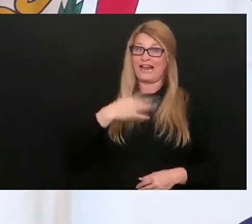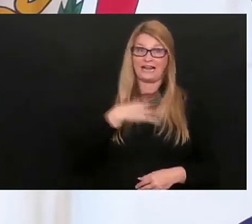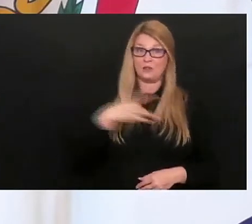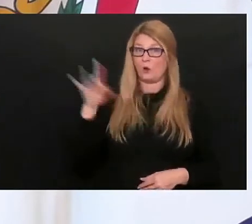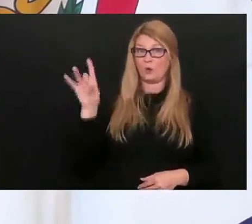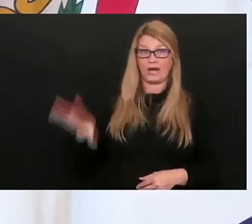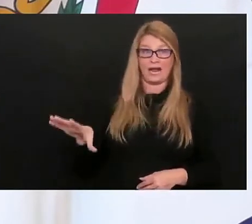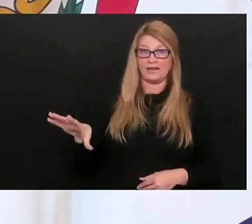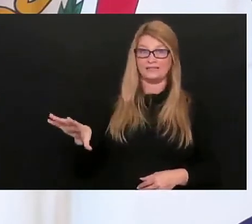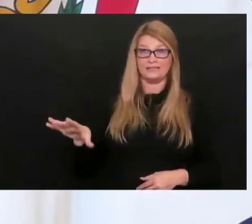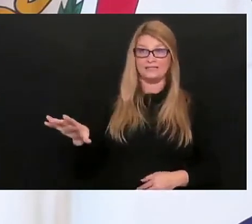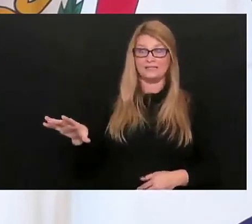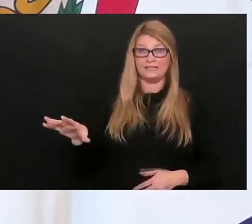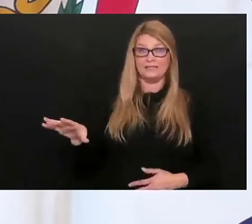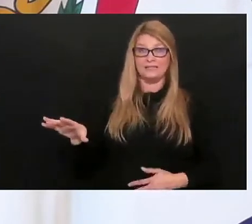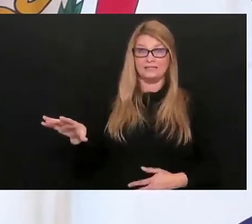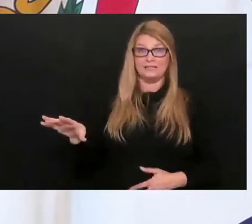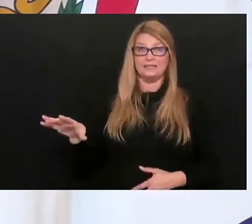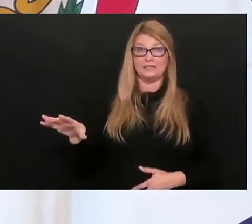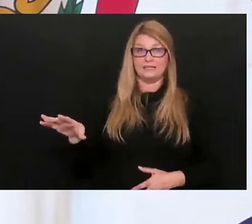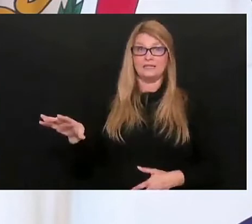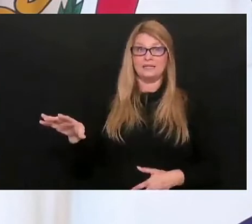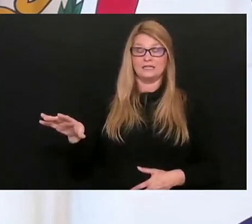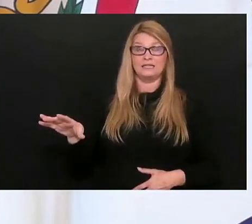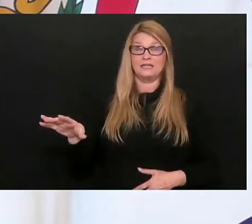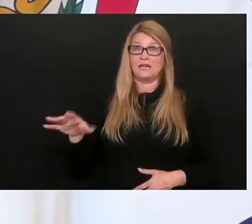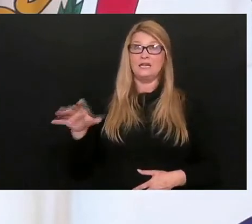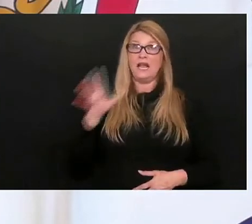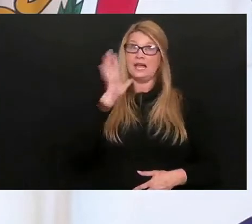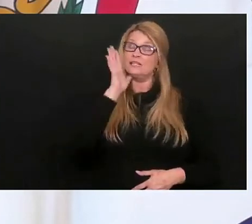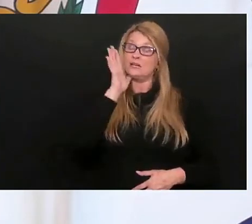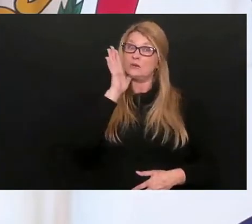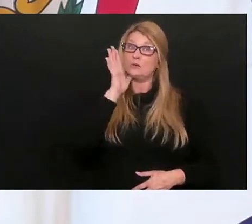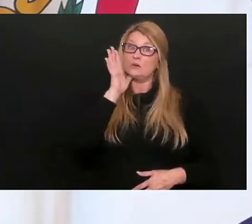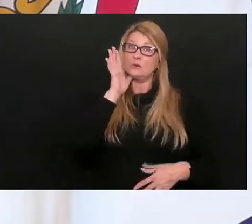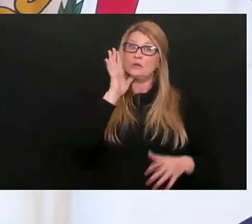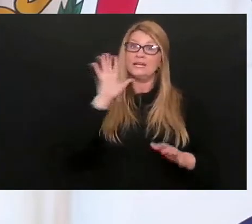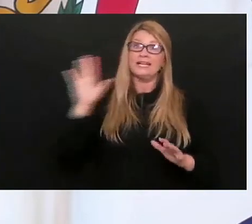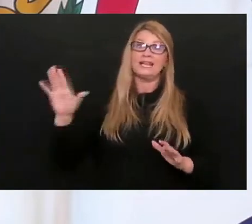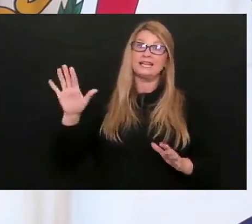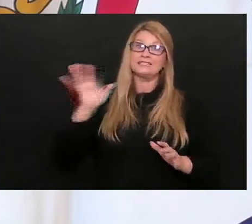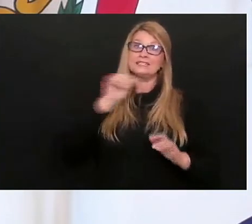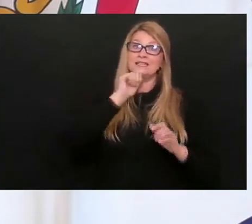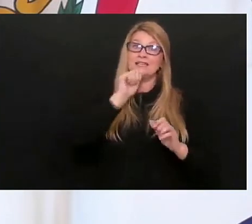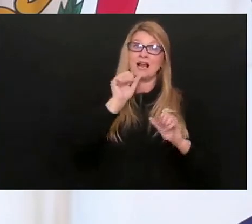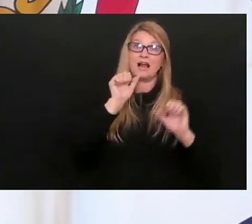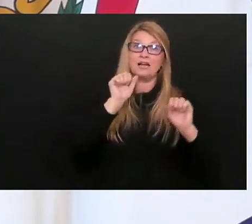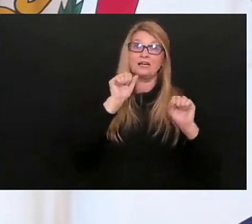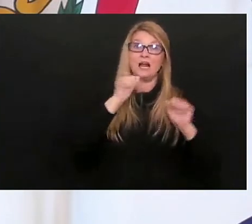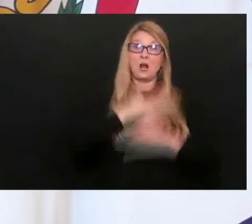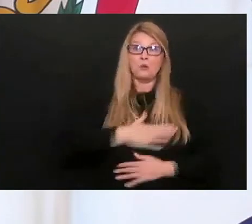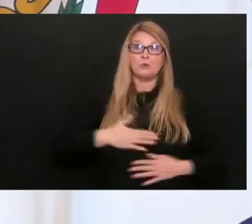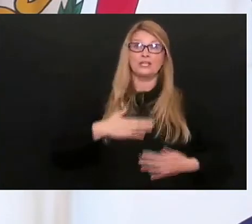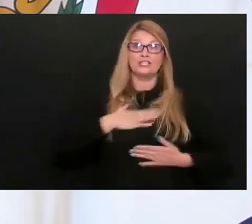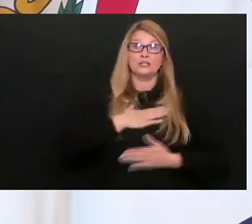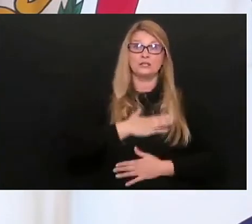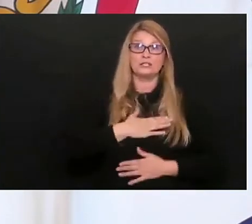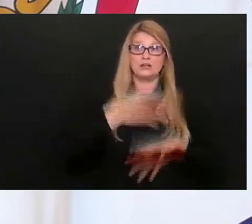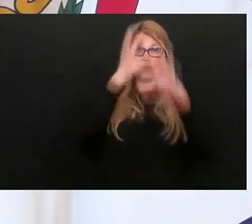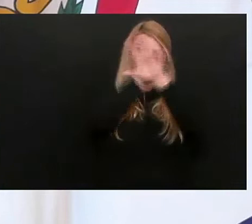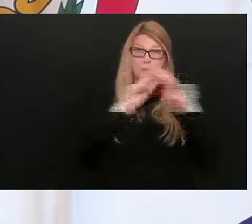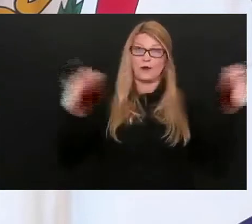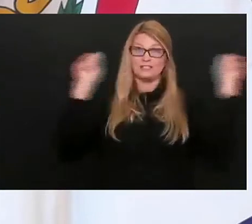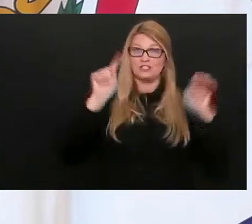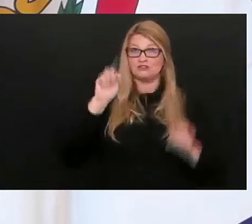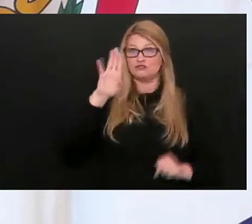and it will come back to haunt. That's all there is to it, is his lack of appreciation for what President